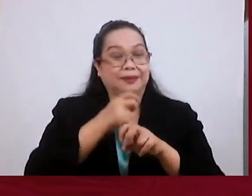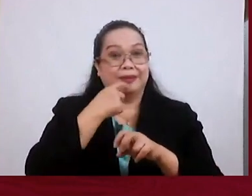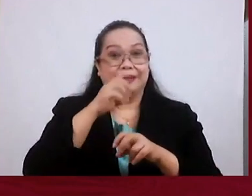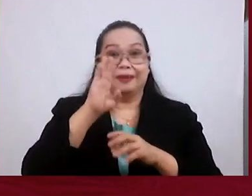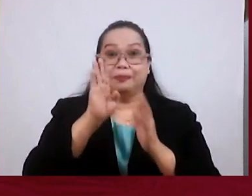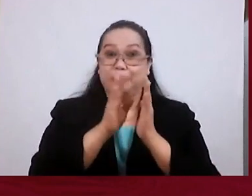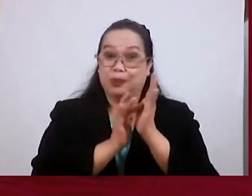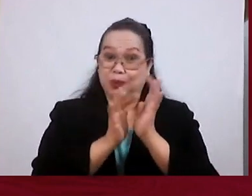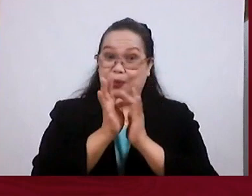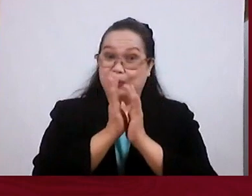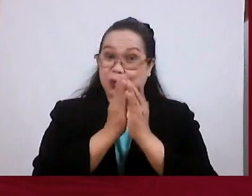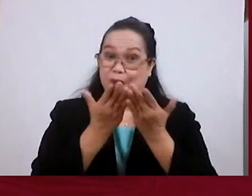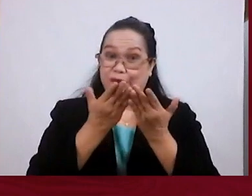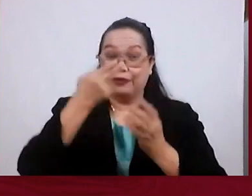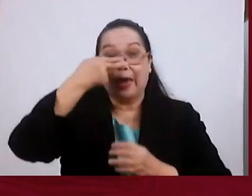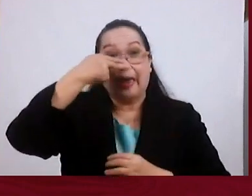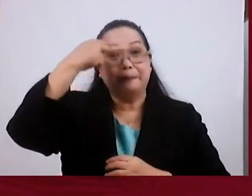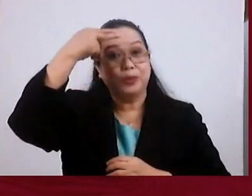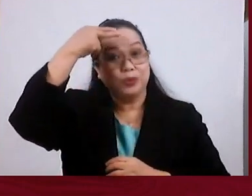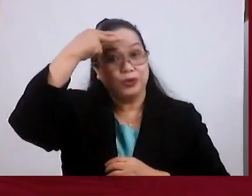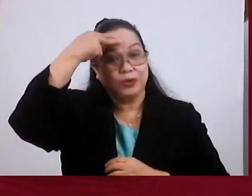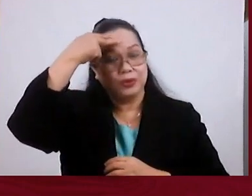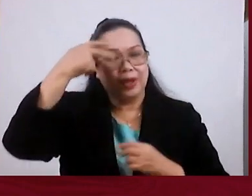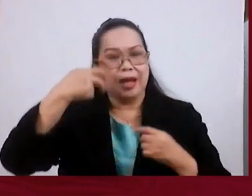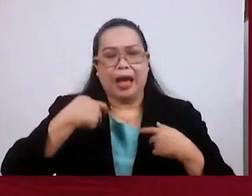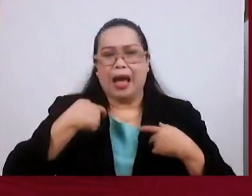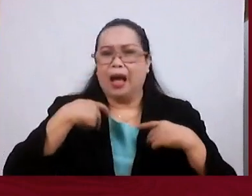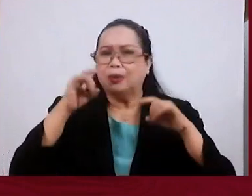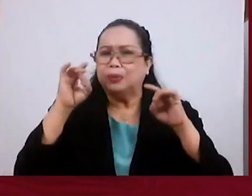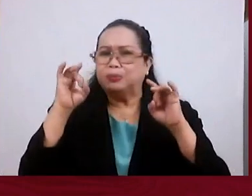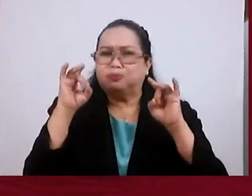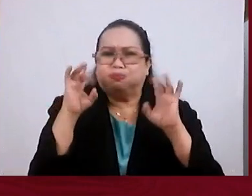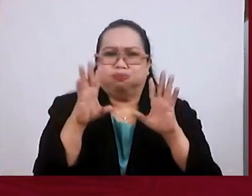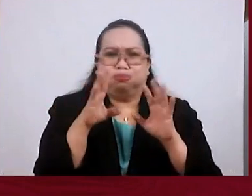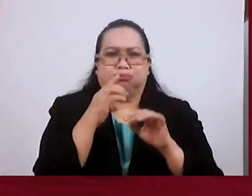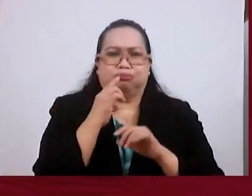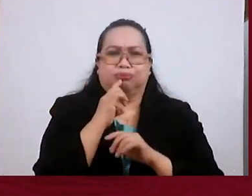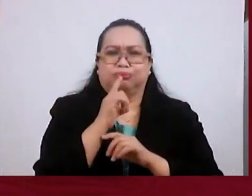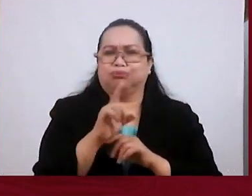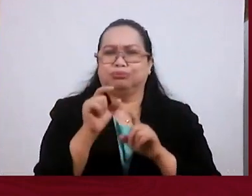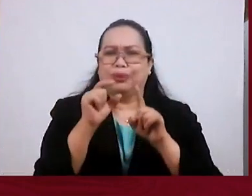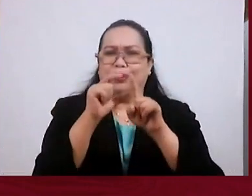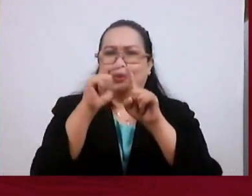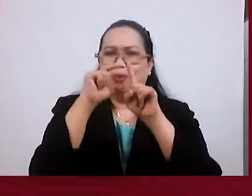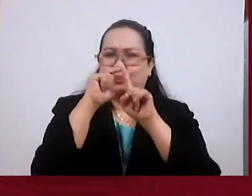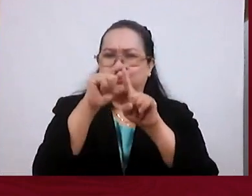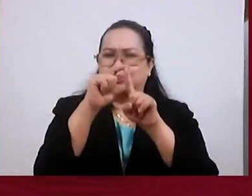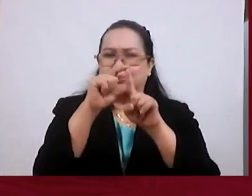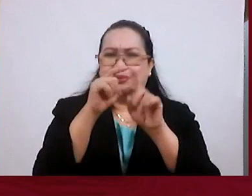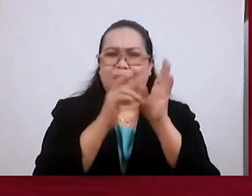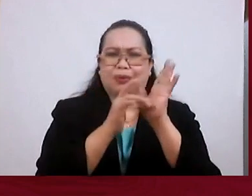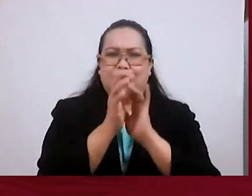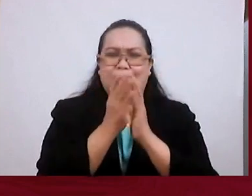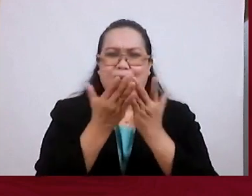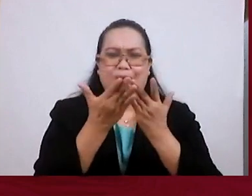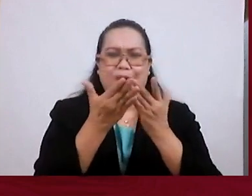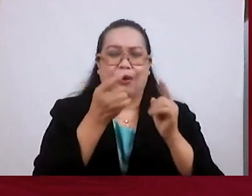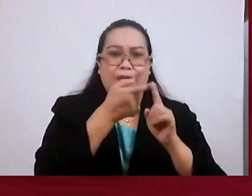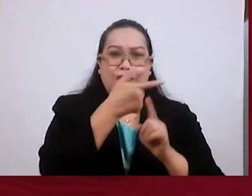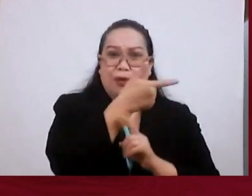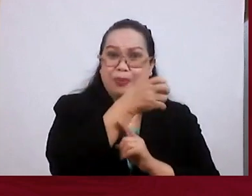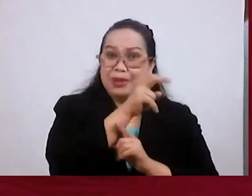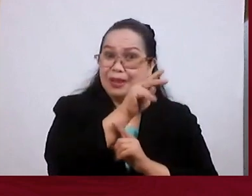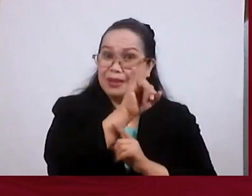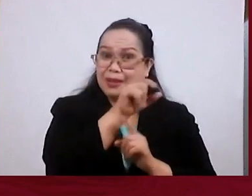the book of Hebrews. They're actually some of the harshest words in the entire Bible. I mean that, from Genesis to Revelation,